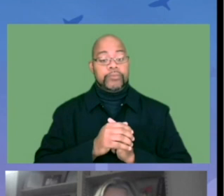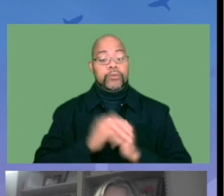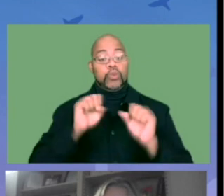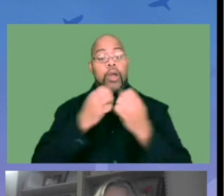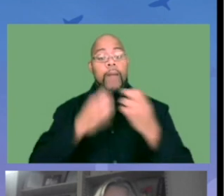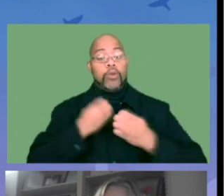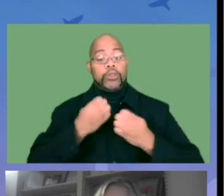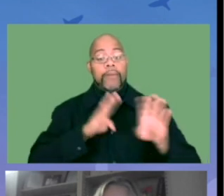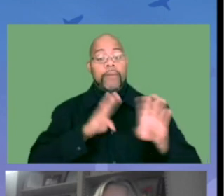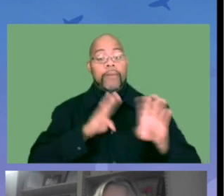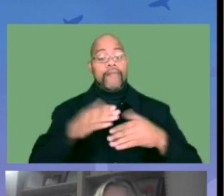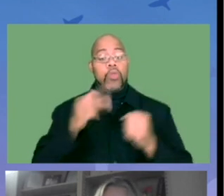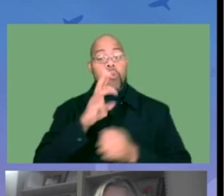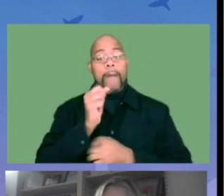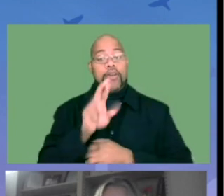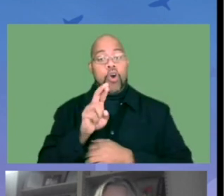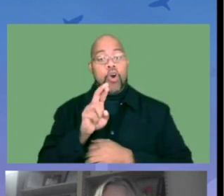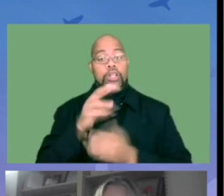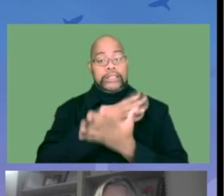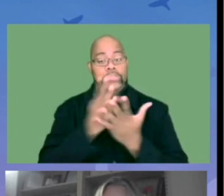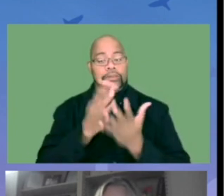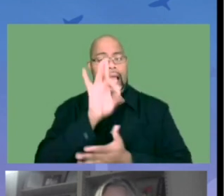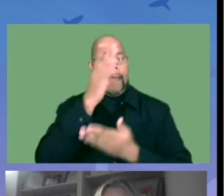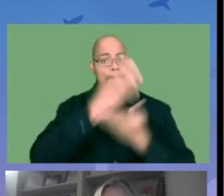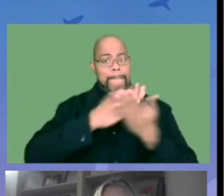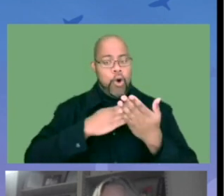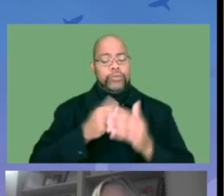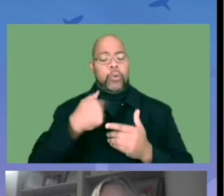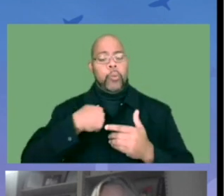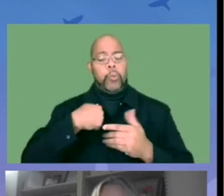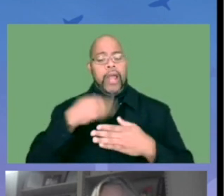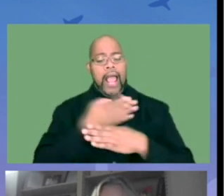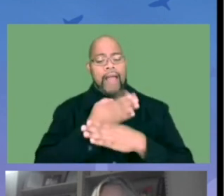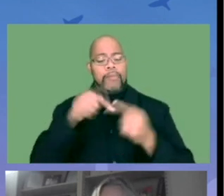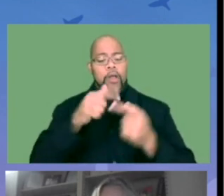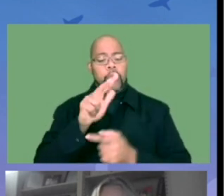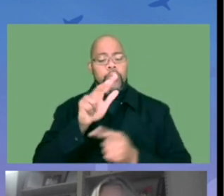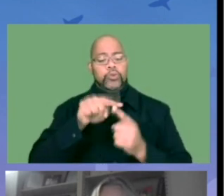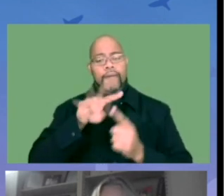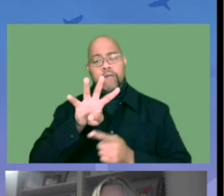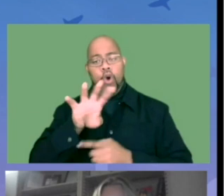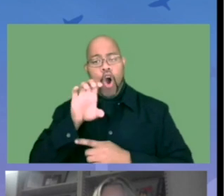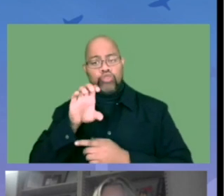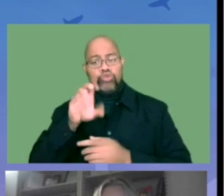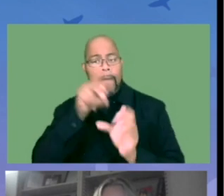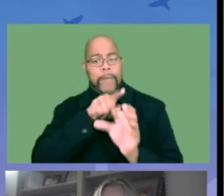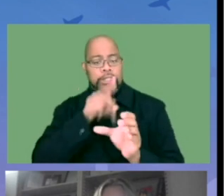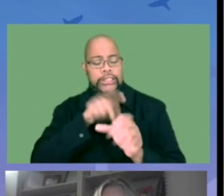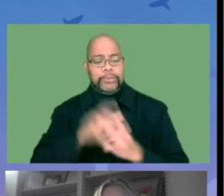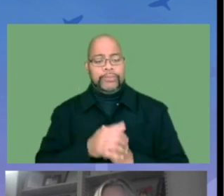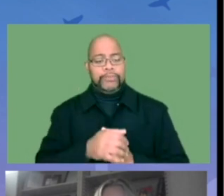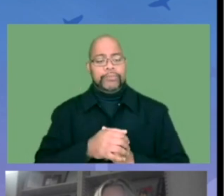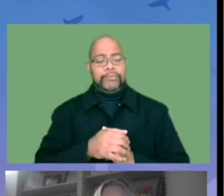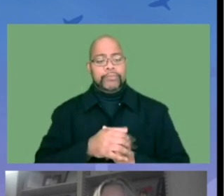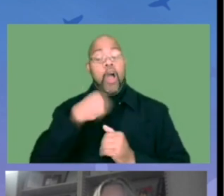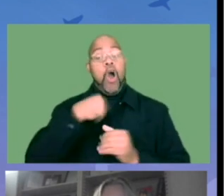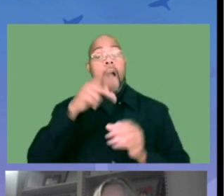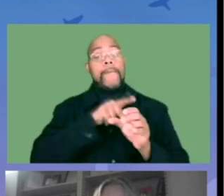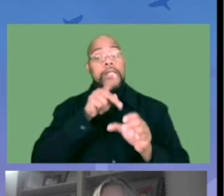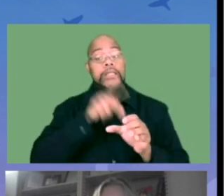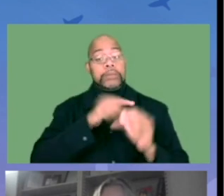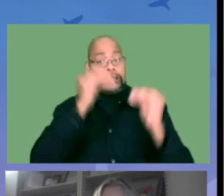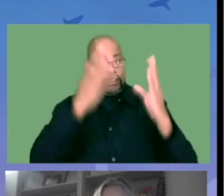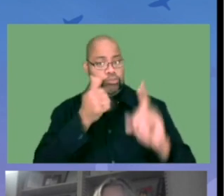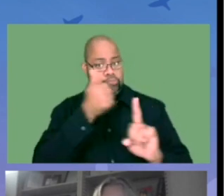recruit people in and retain them and then hopefully get them out in the field working to support school mental health. We